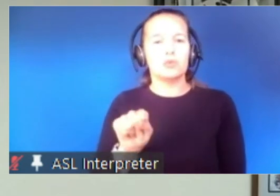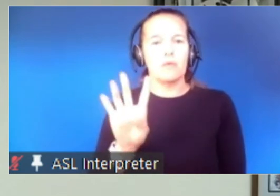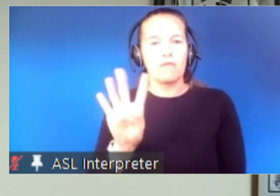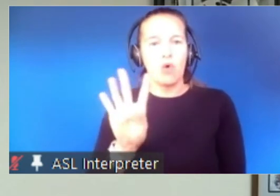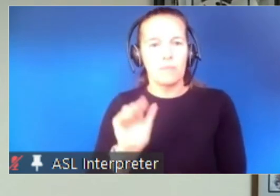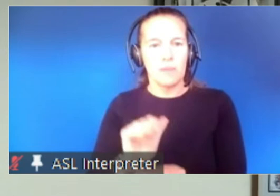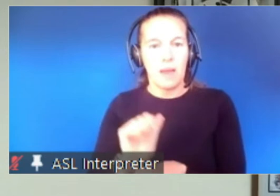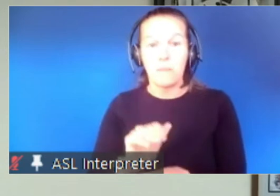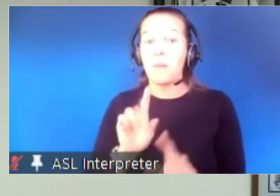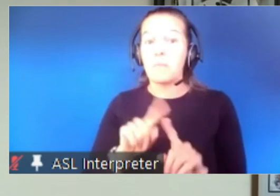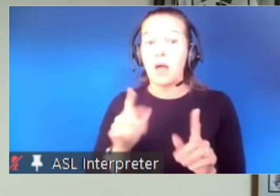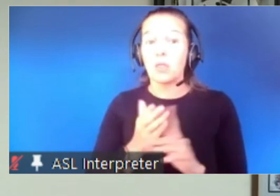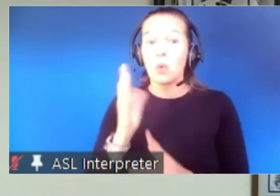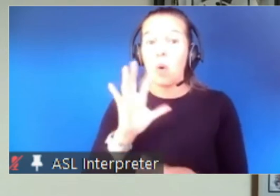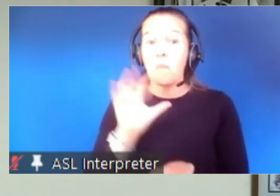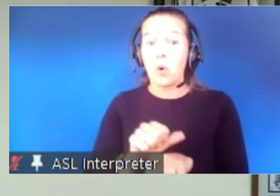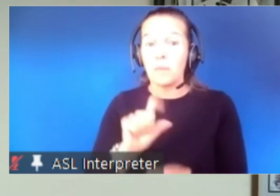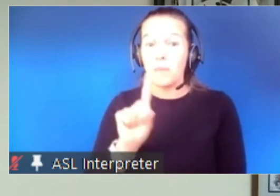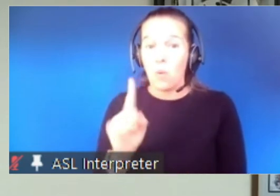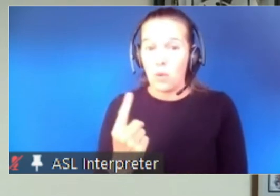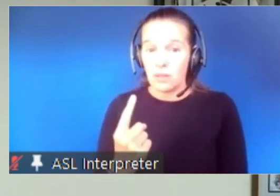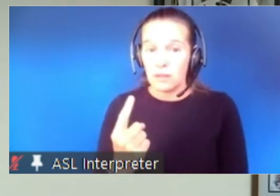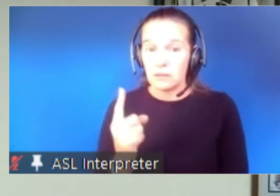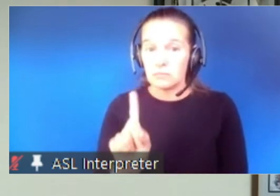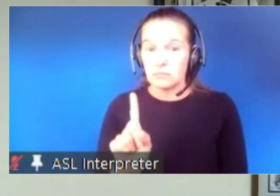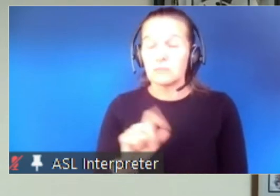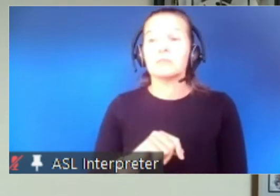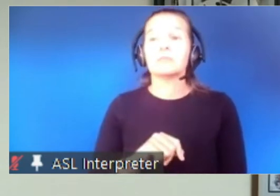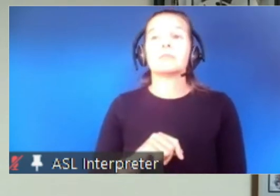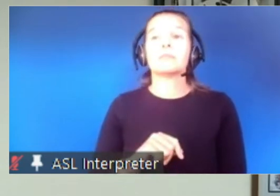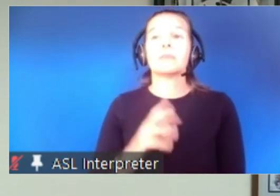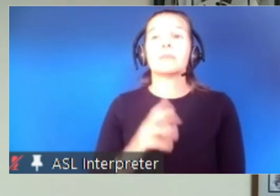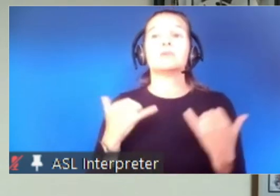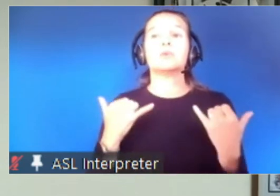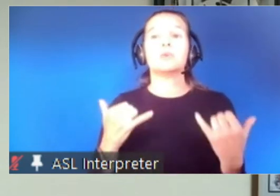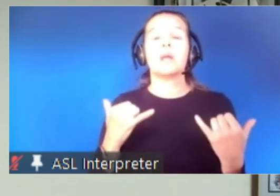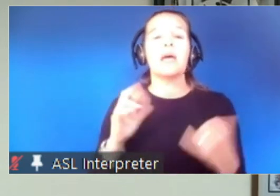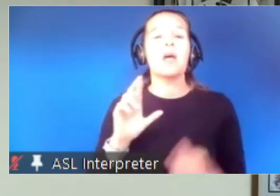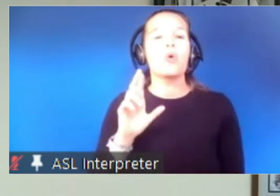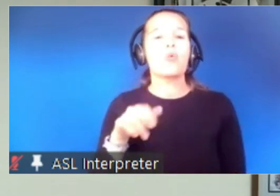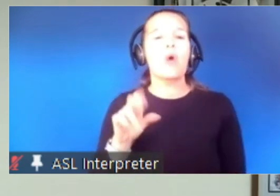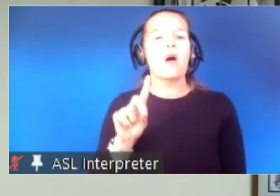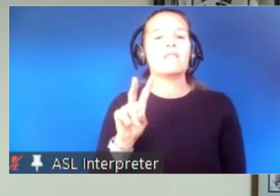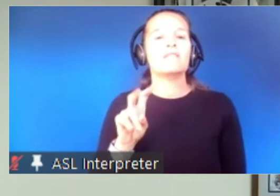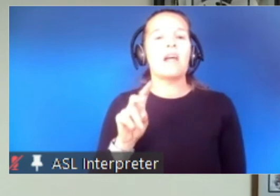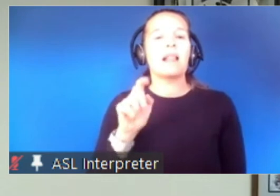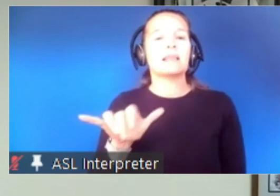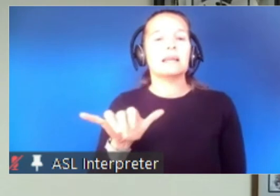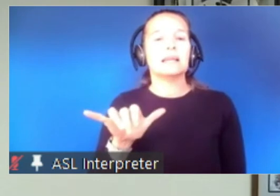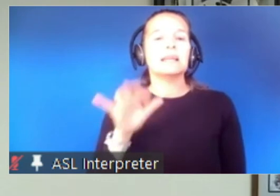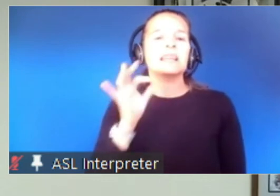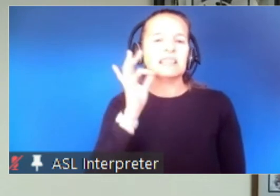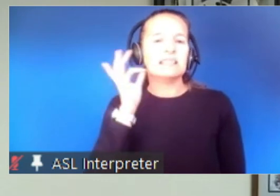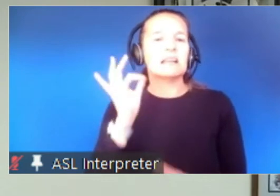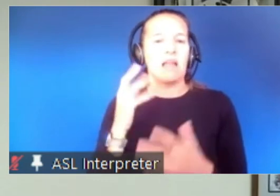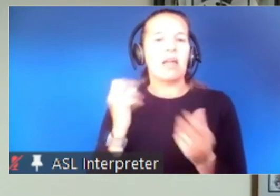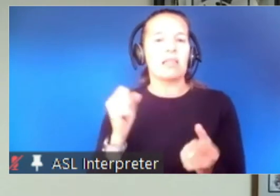and today Round Valley Indian Health Center has a clinic scheduled.